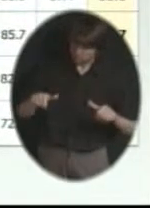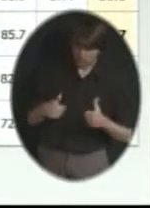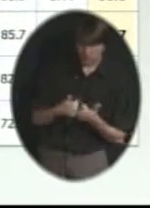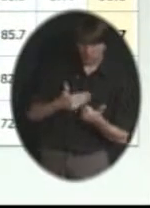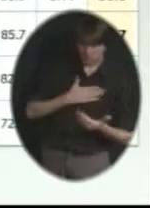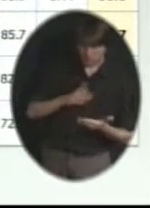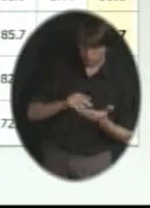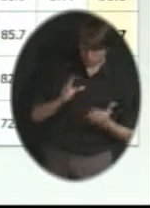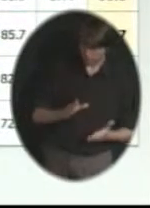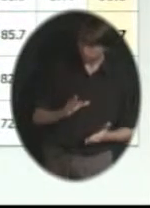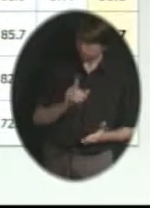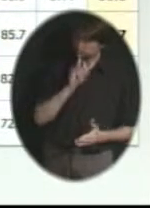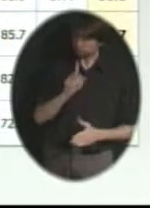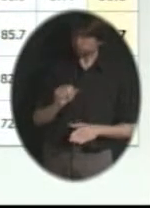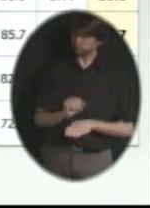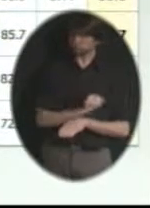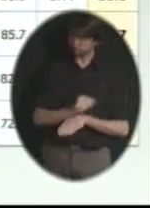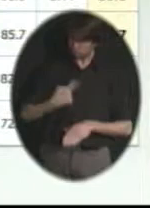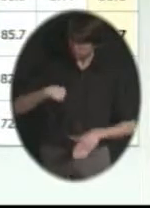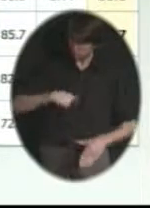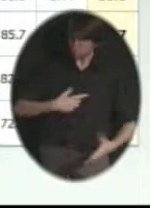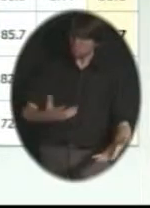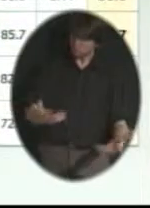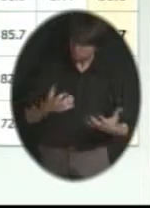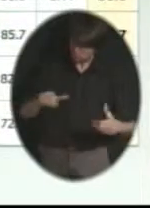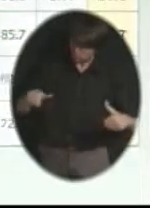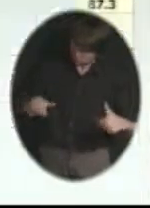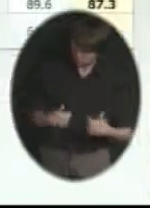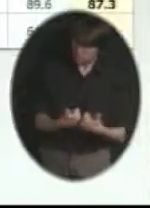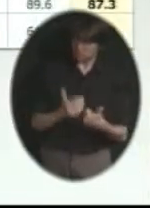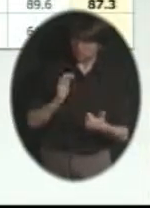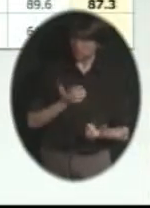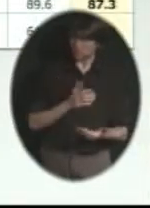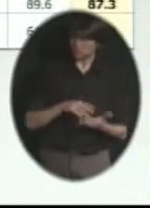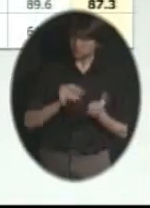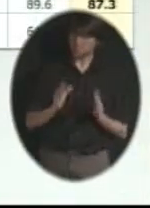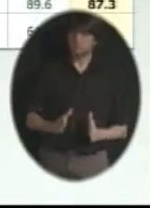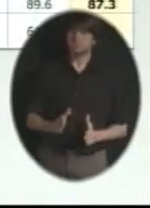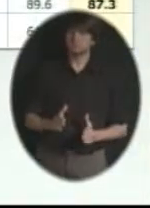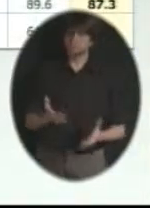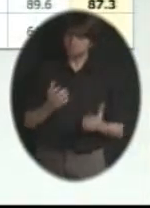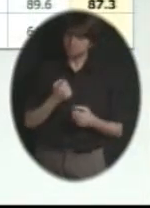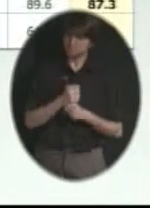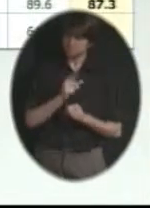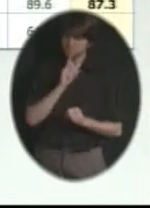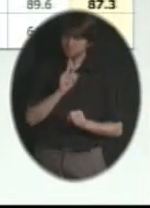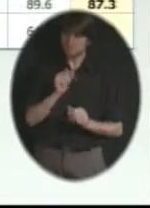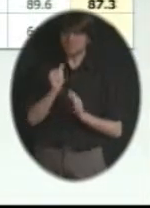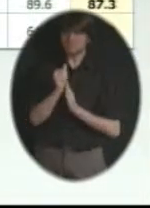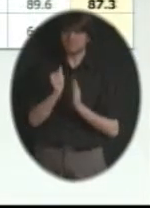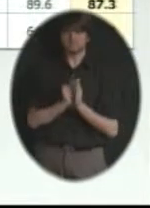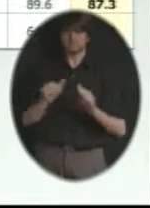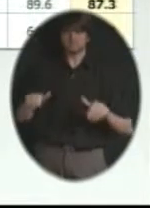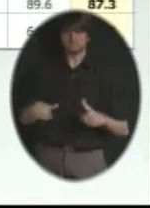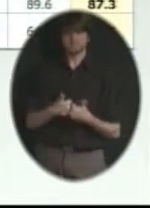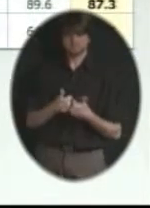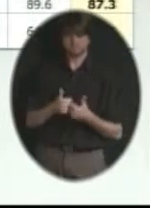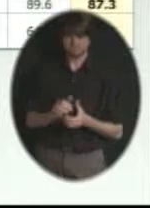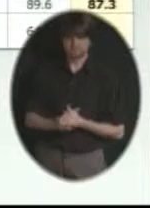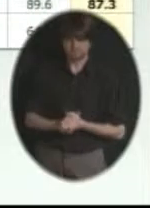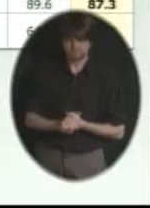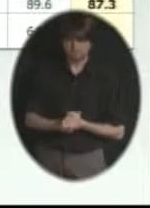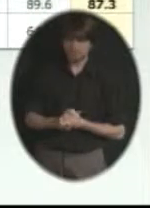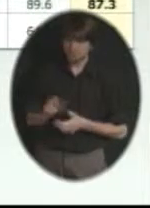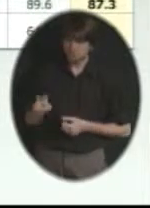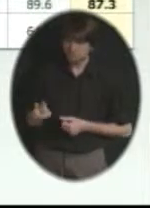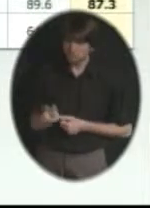we want to challenge our students? And we saw that at the other levels as well, academically challenging our students. Transportation, the area I wanted to highlight